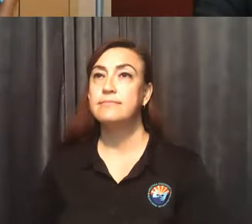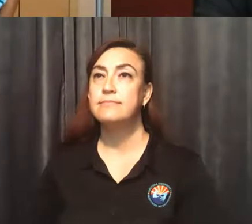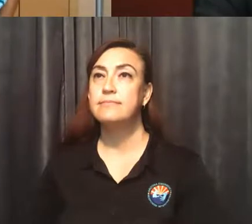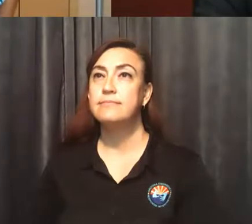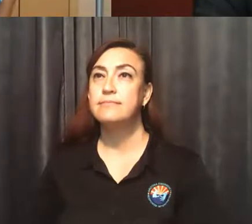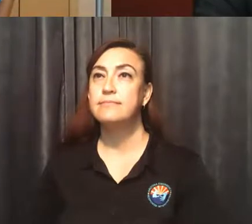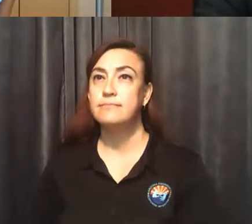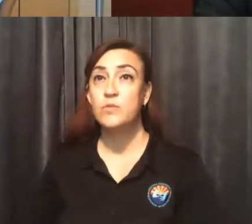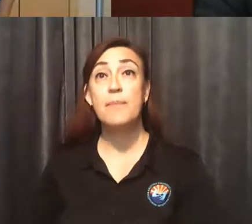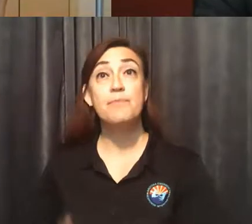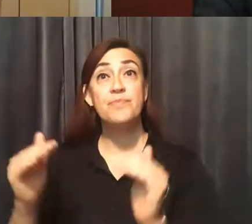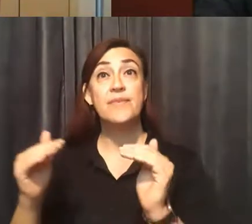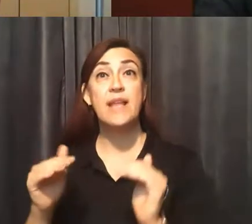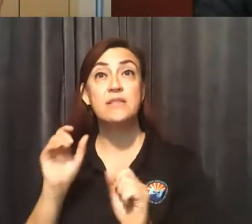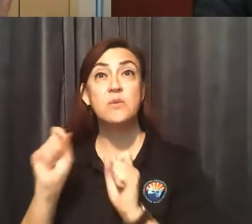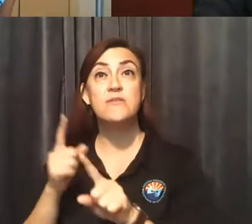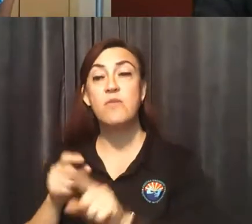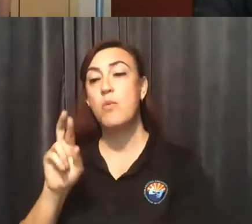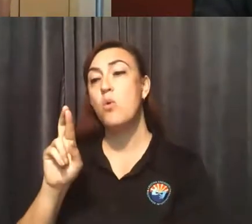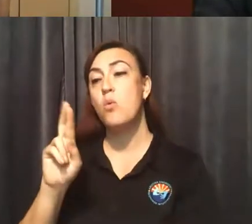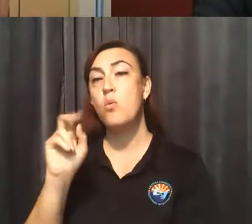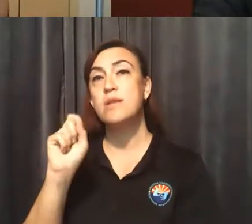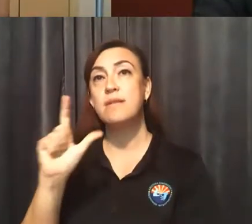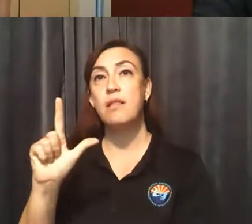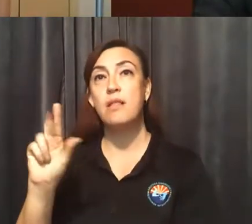Next we have questions from Russell Roberts.